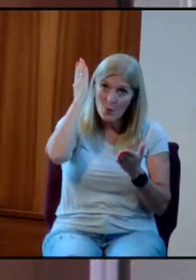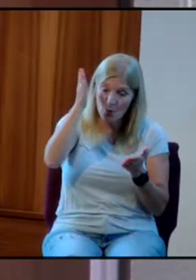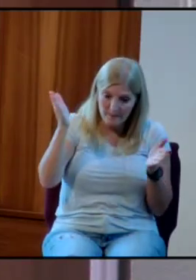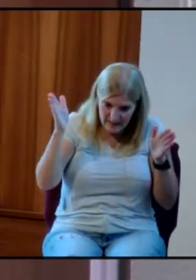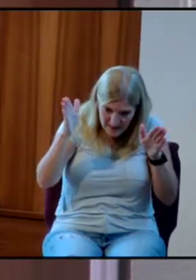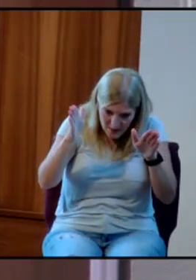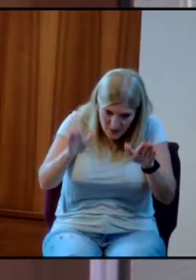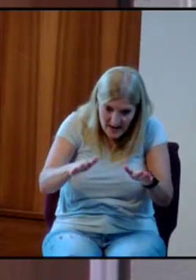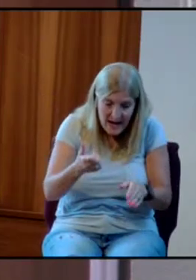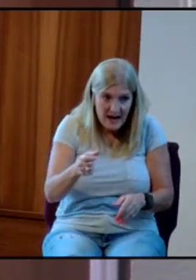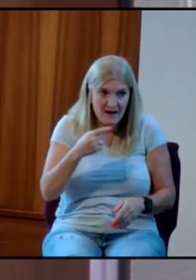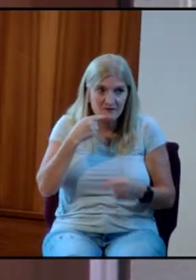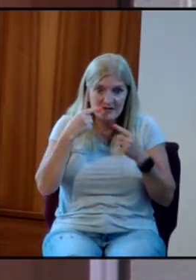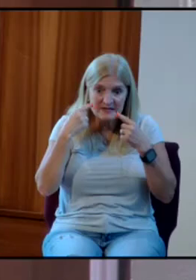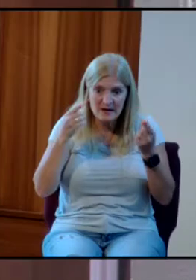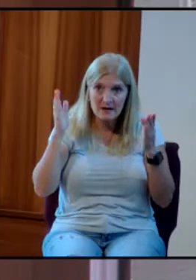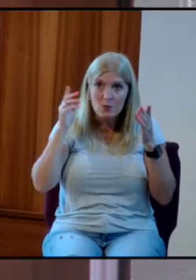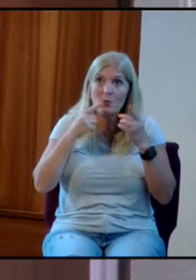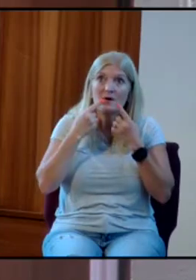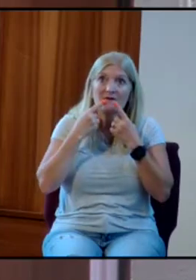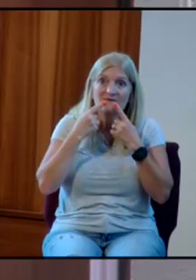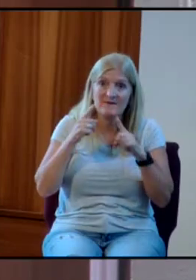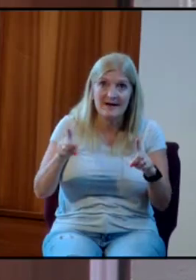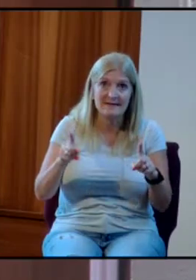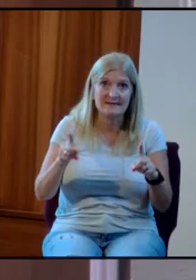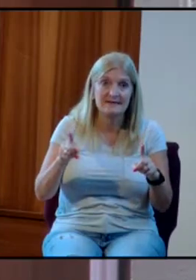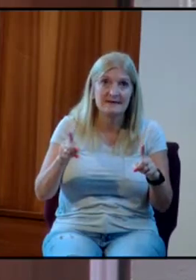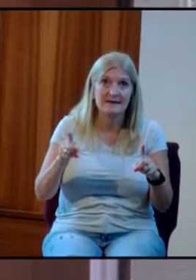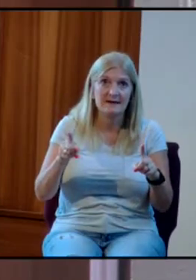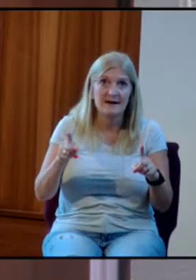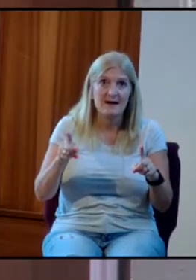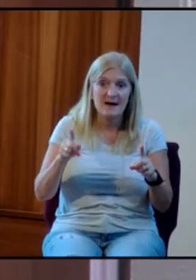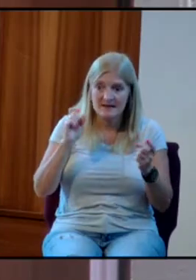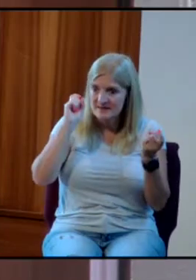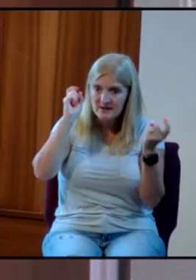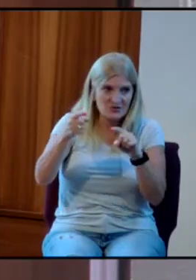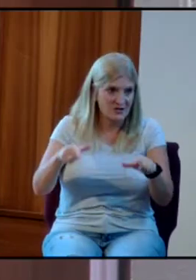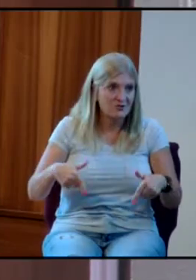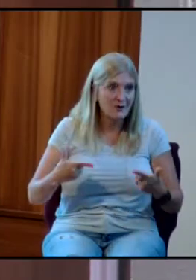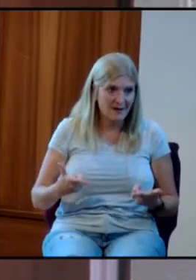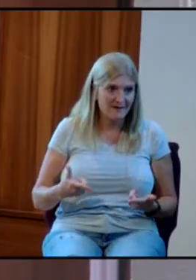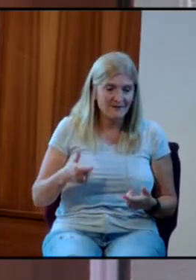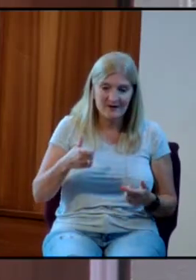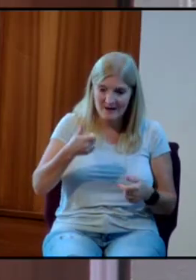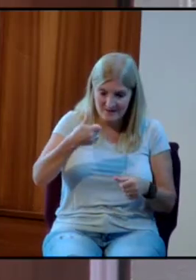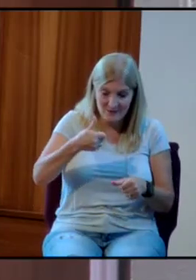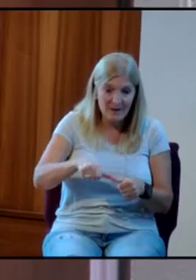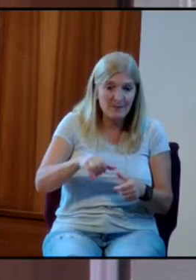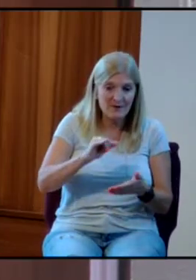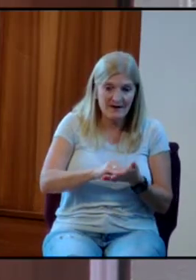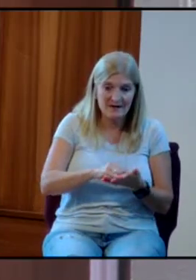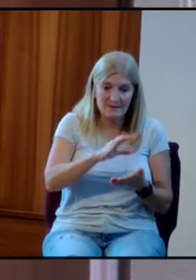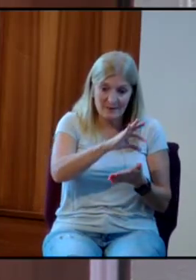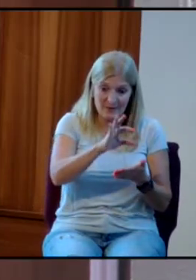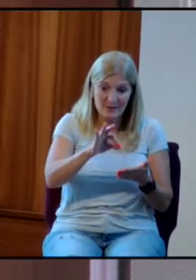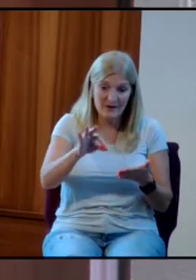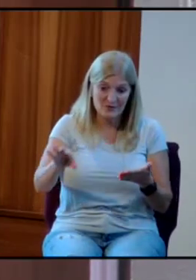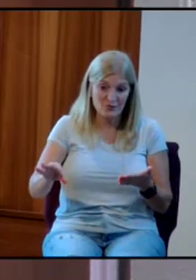confess, it changes how we see life, and it changes some of the choices we make, church.